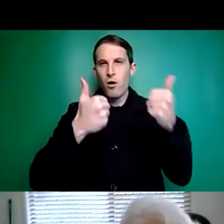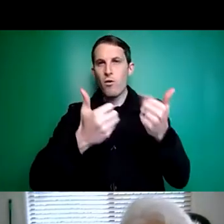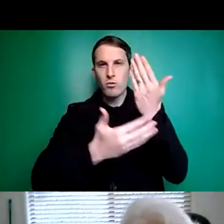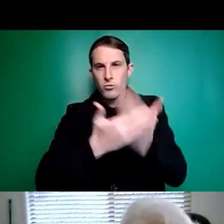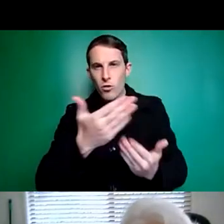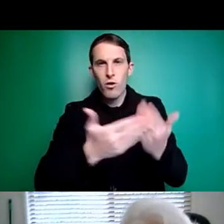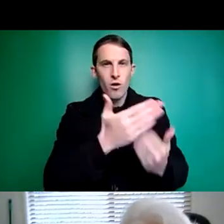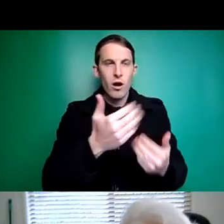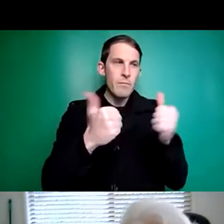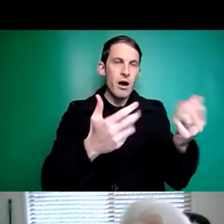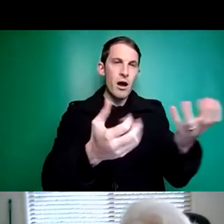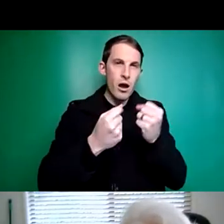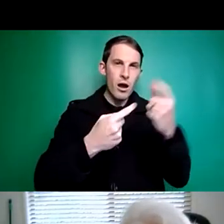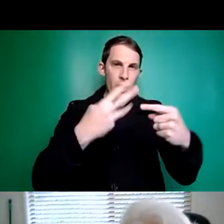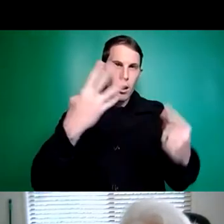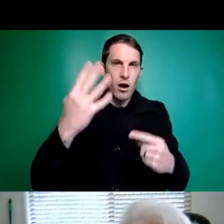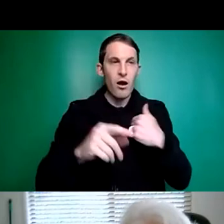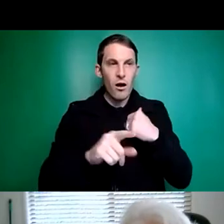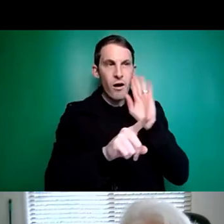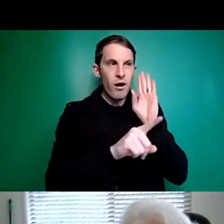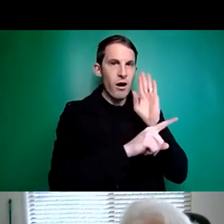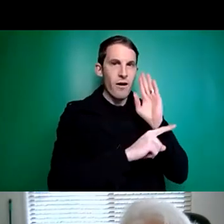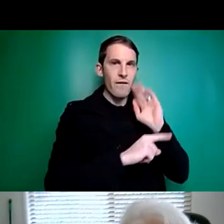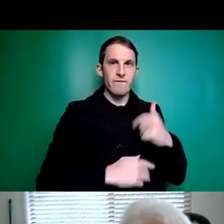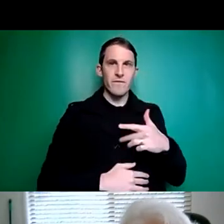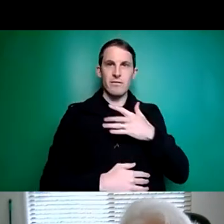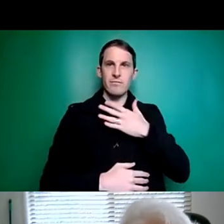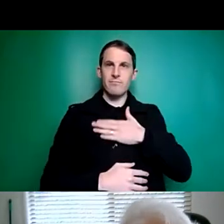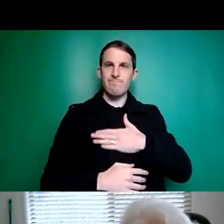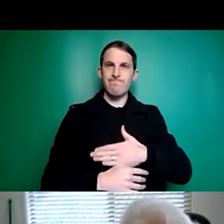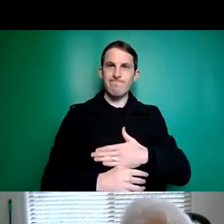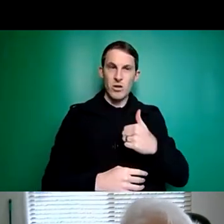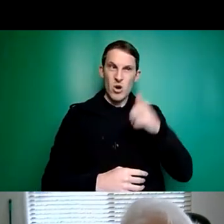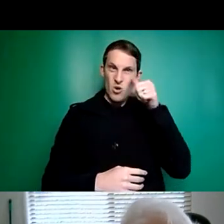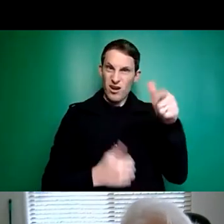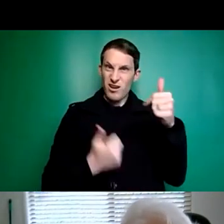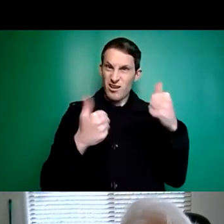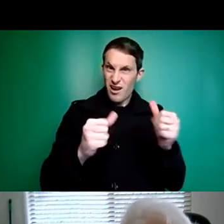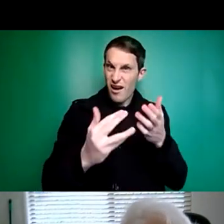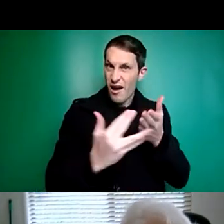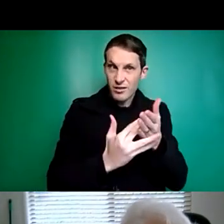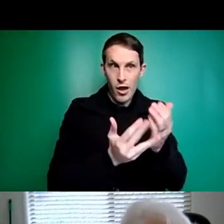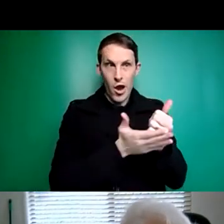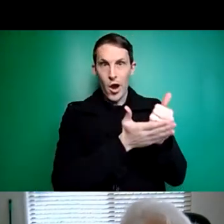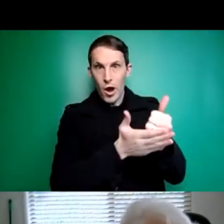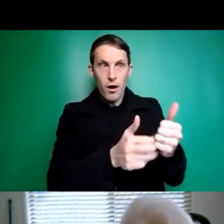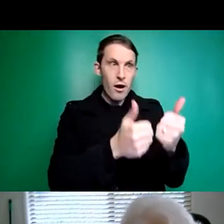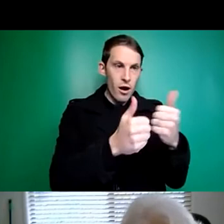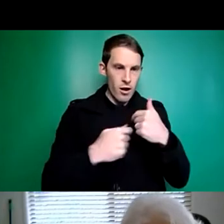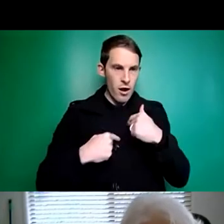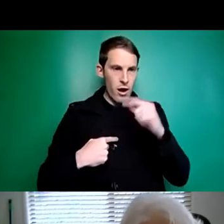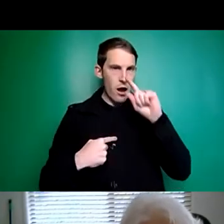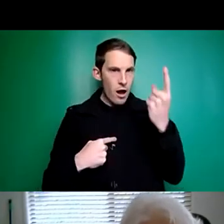and I know about what they have access to and what I don't.